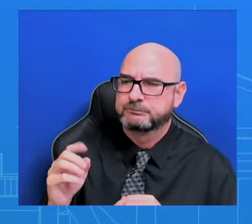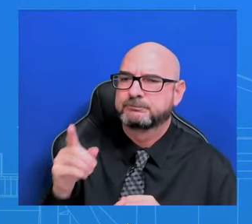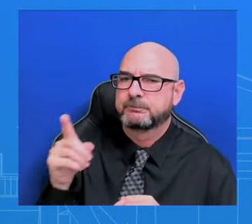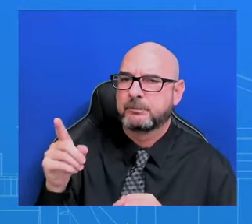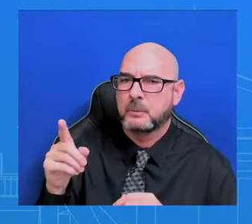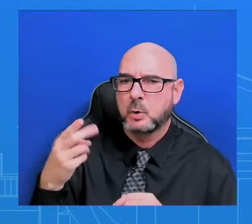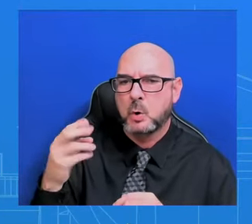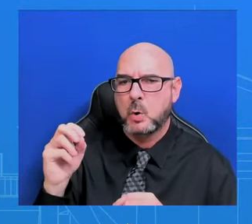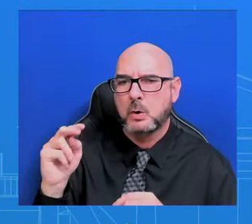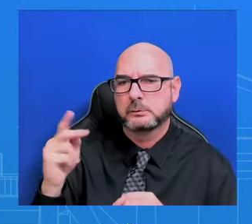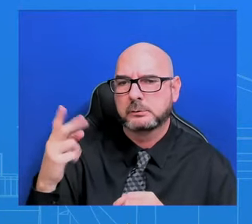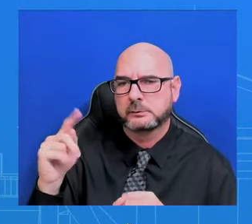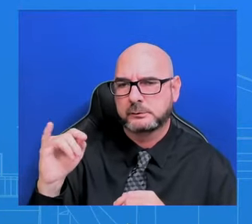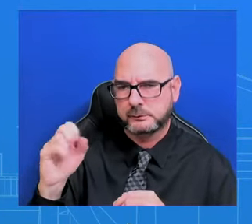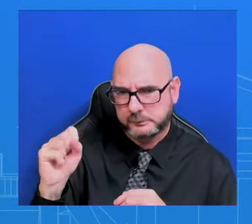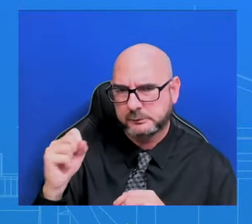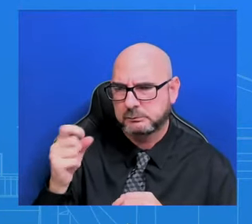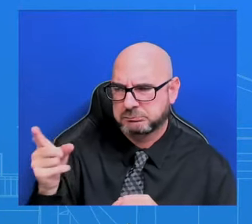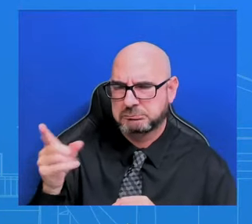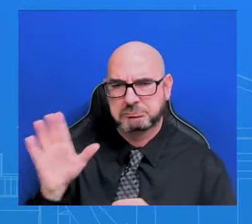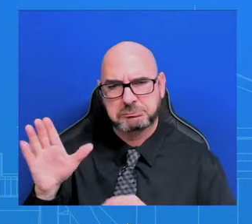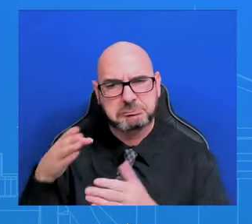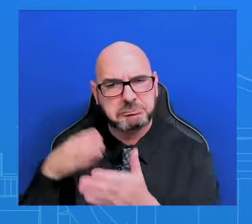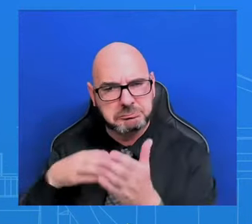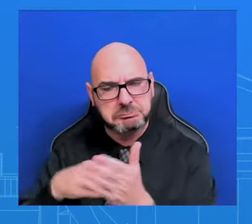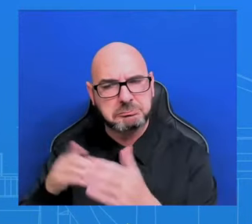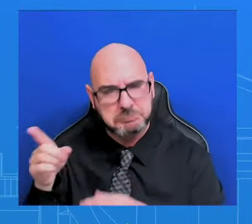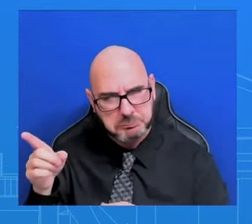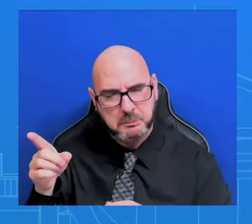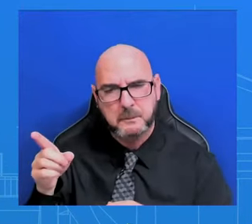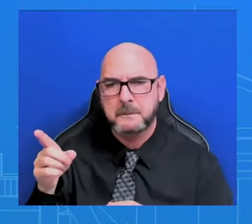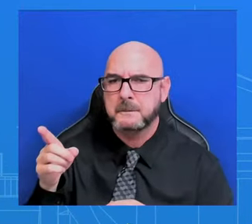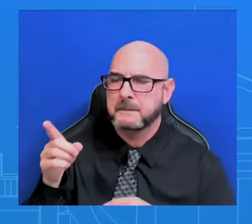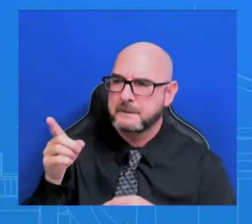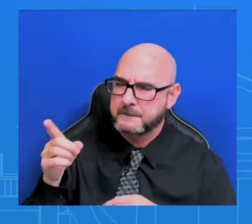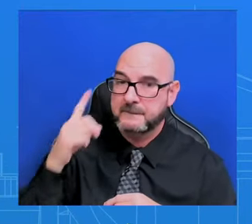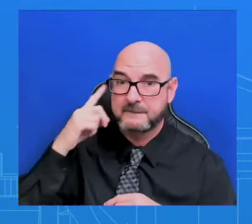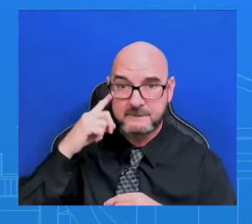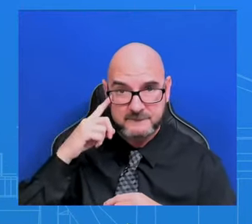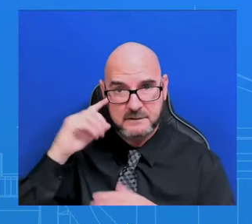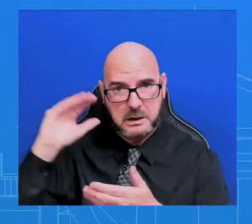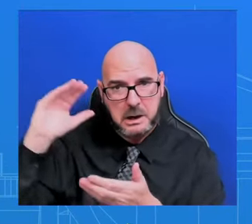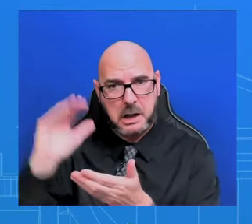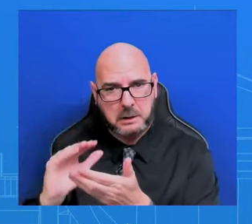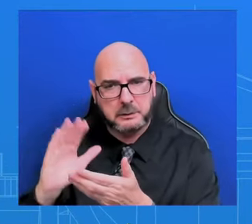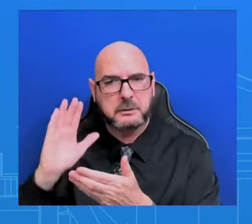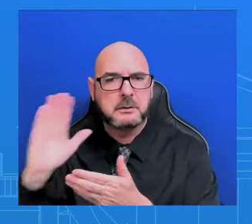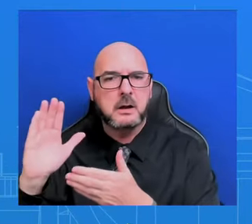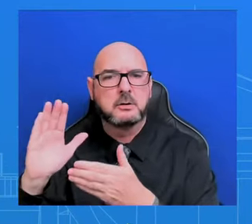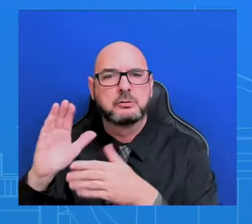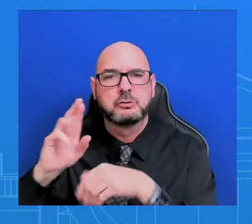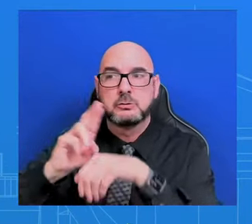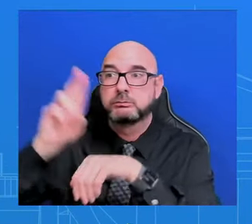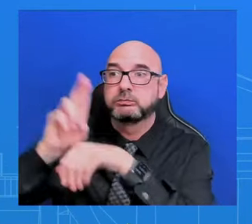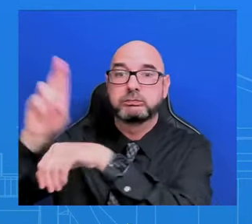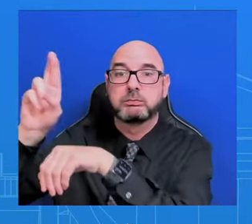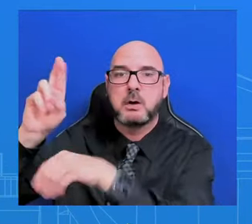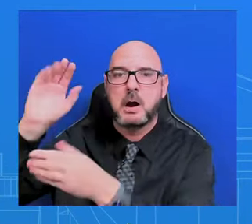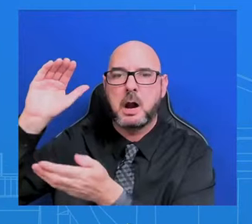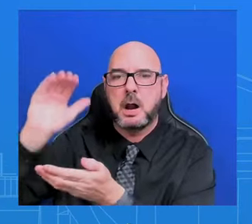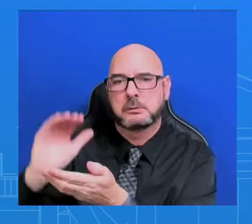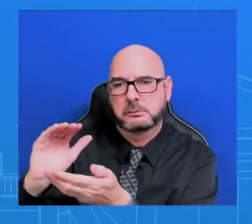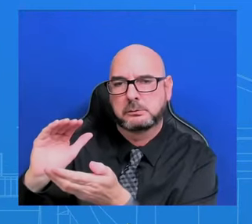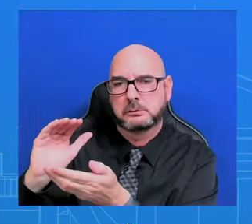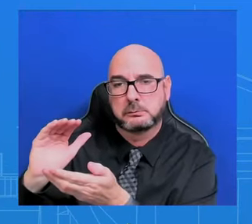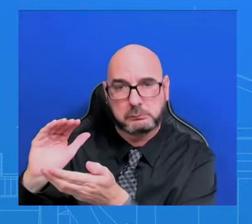also at interrupting the rate of resupply of material from Iran? And what has the U.S.